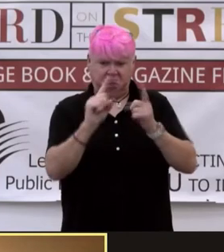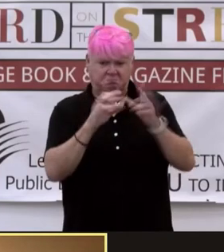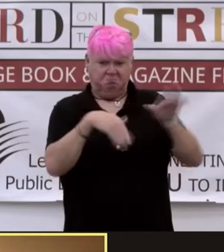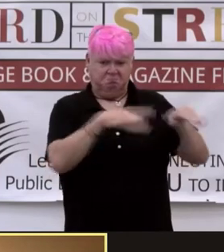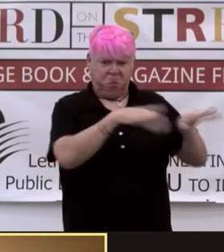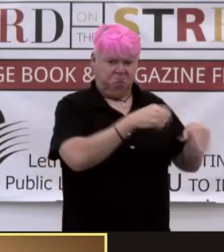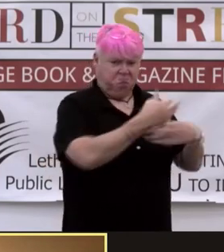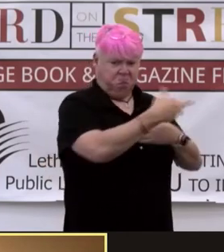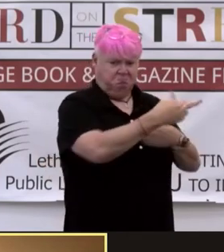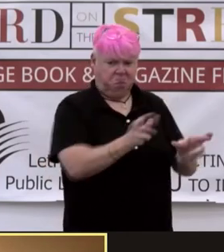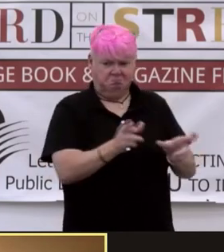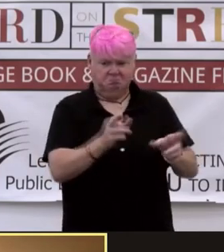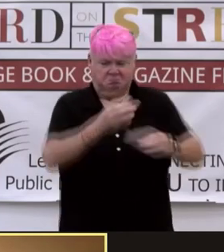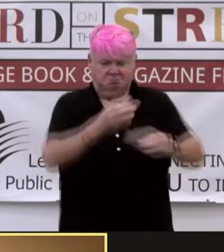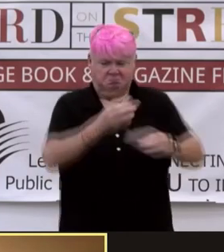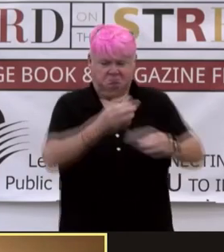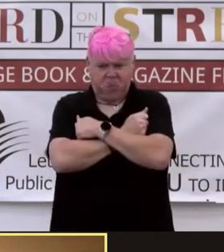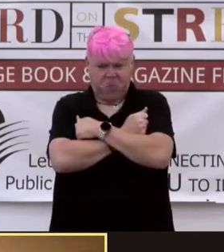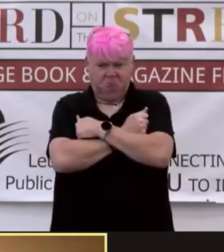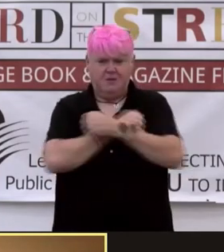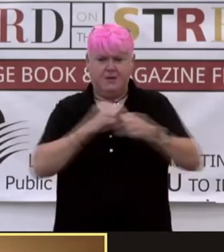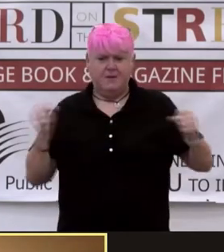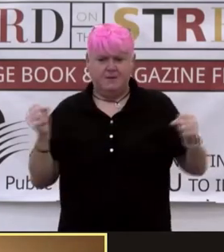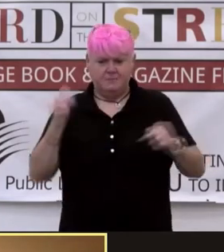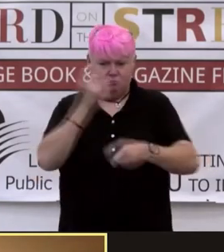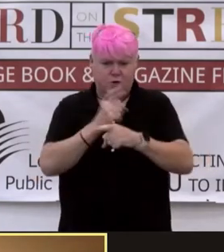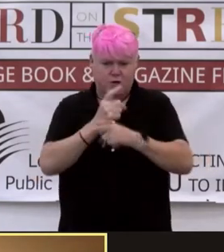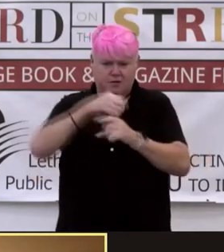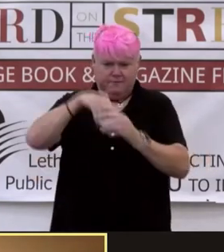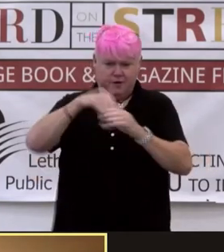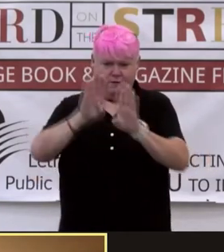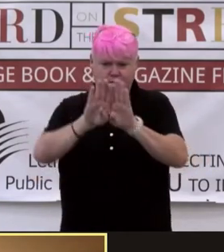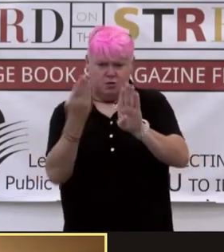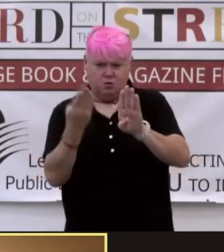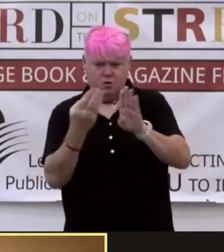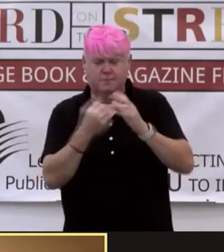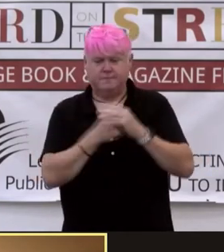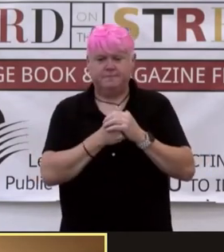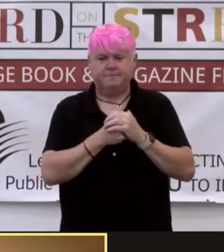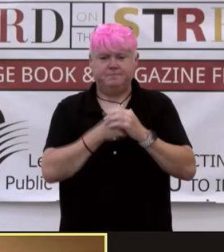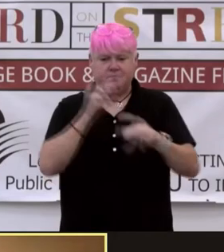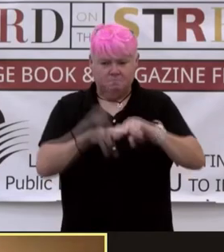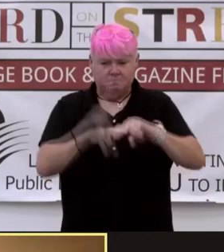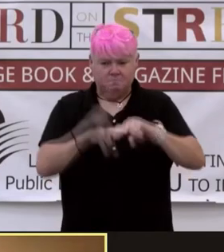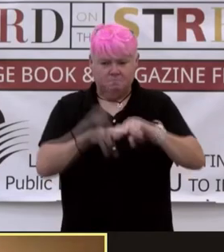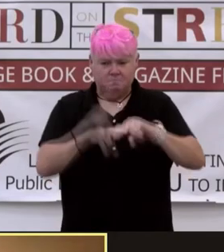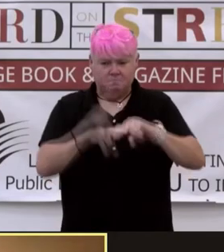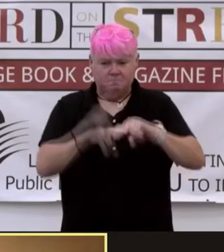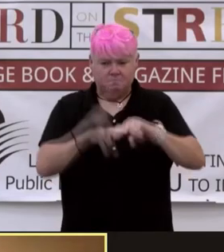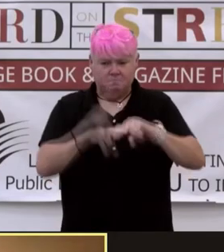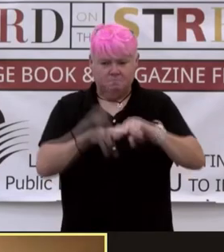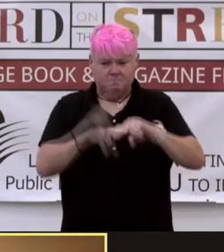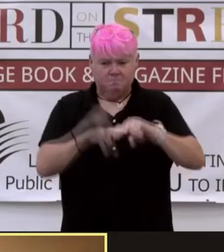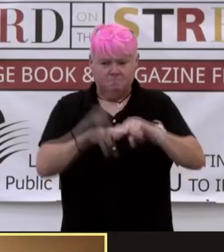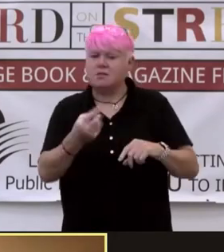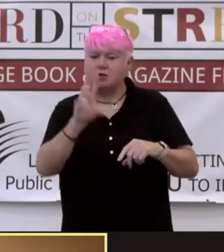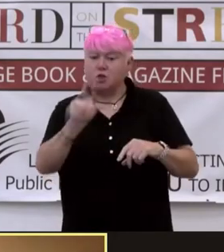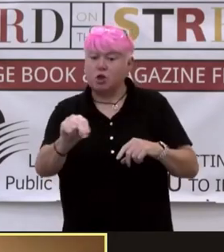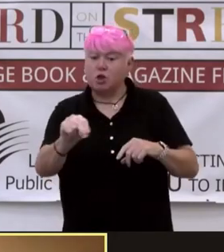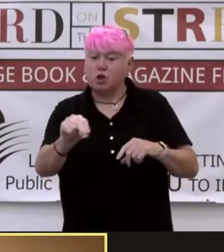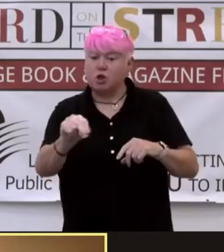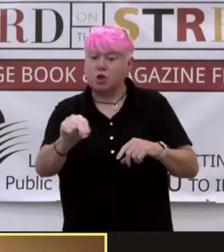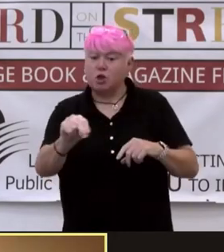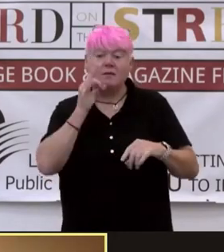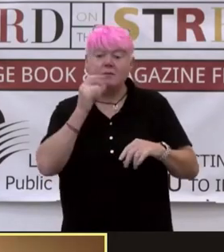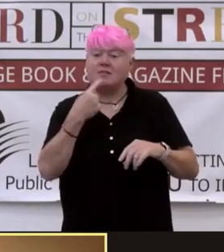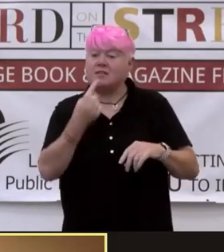folds her arms and stands right in front of the doors, her face mutinous. Sit, Sunaina says. No, Fatima Ghazala